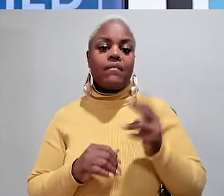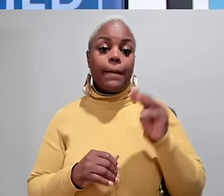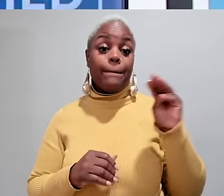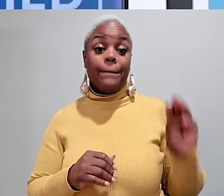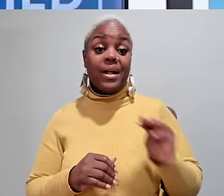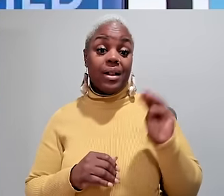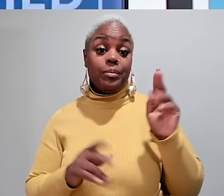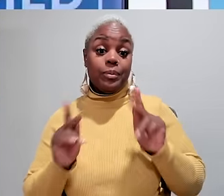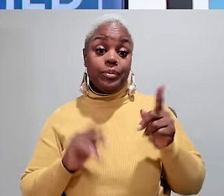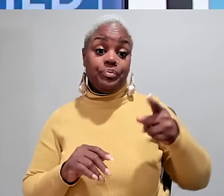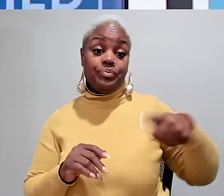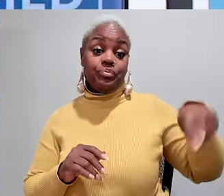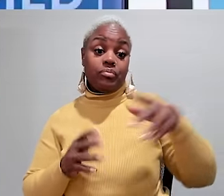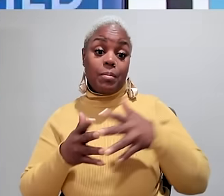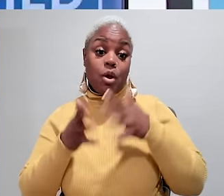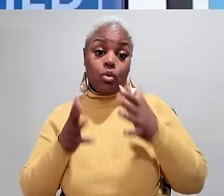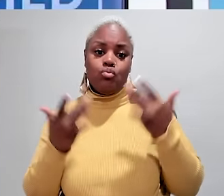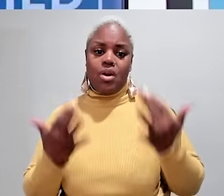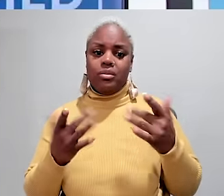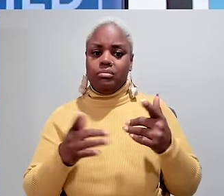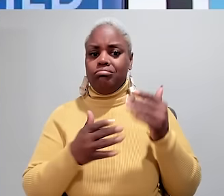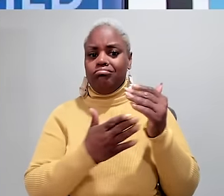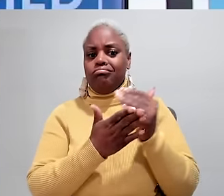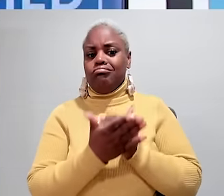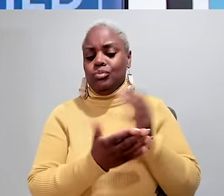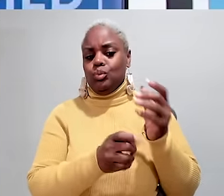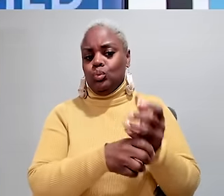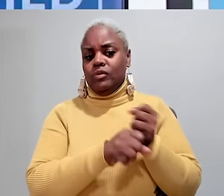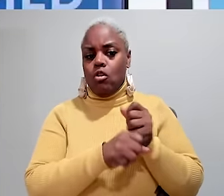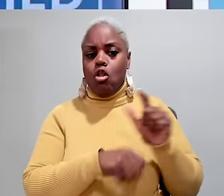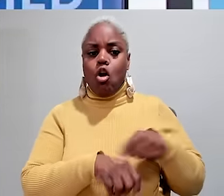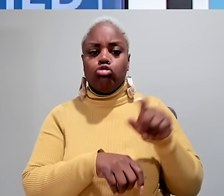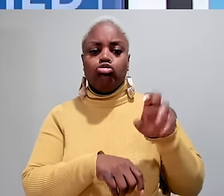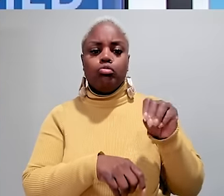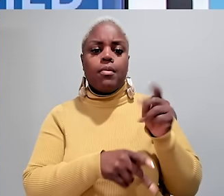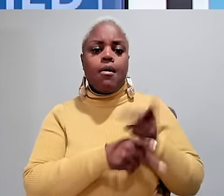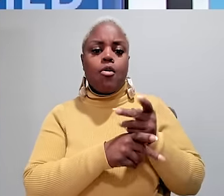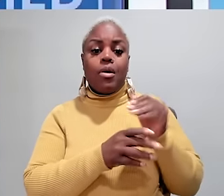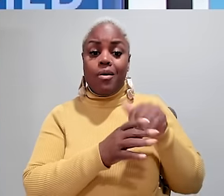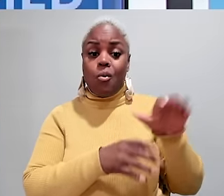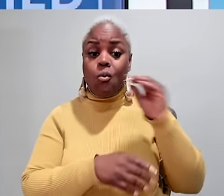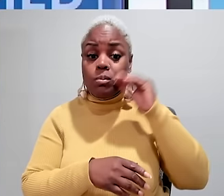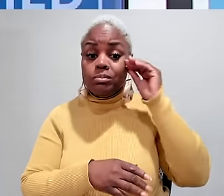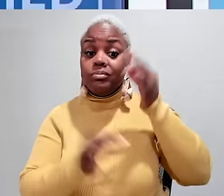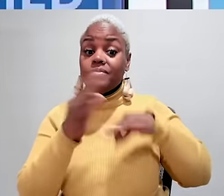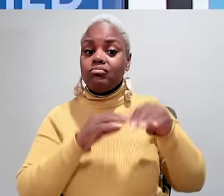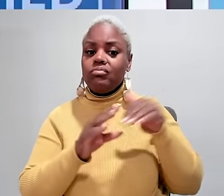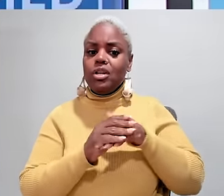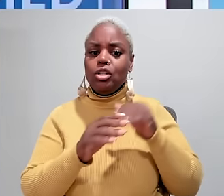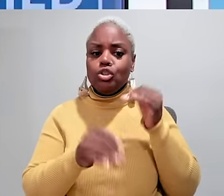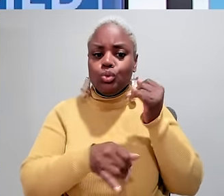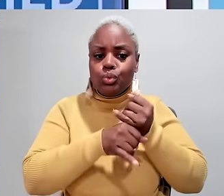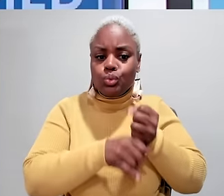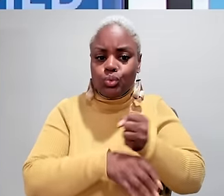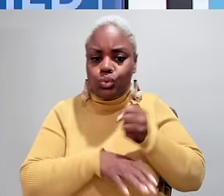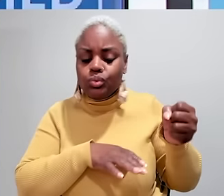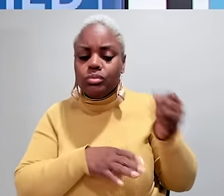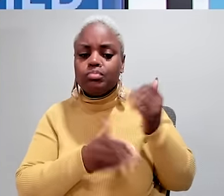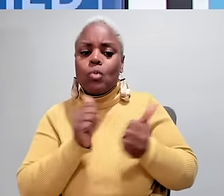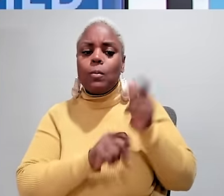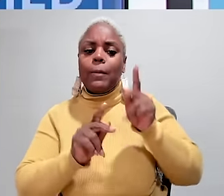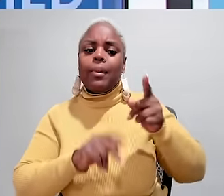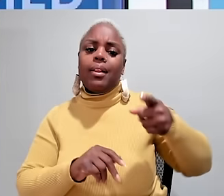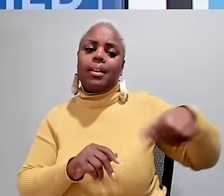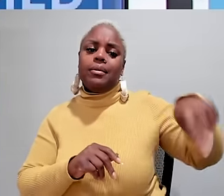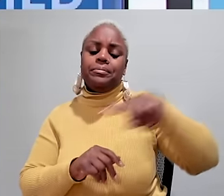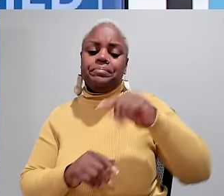More than half a million Americans are on waiting lists to receive long-term care in their homes instead of at institutions. Most people on